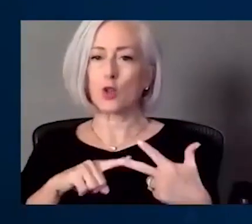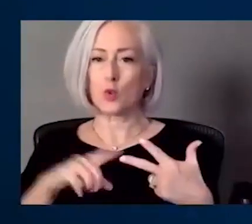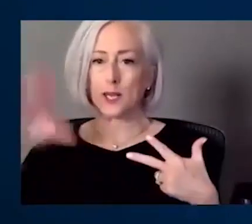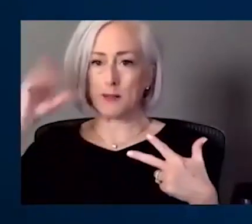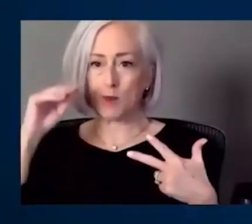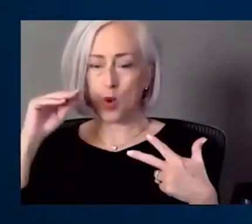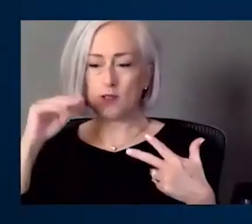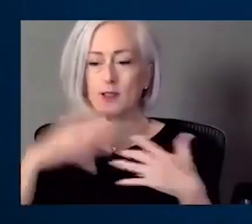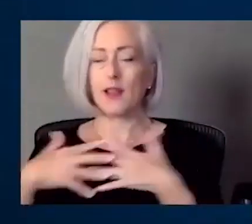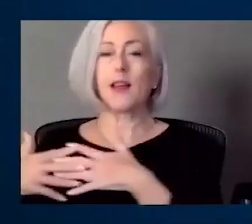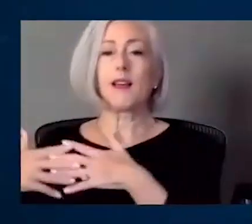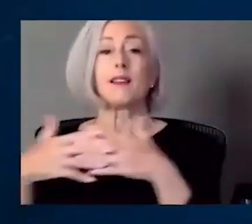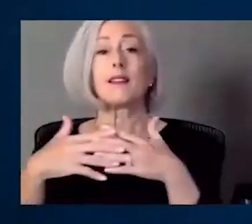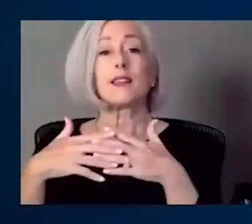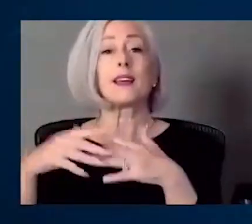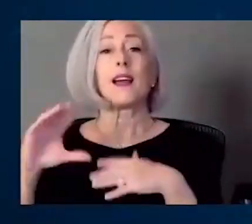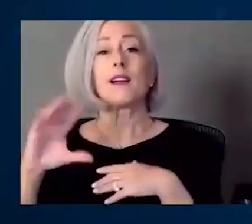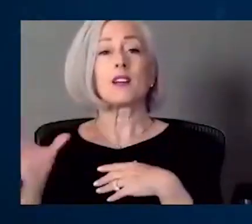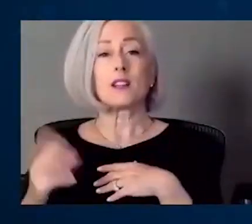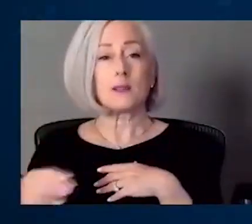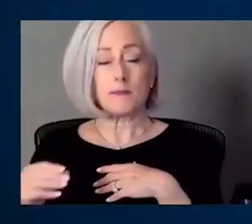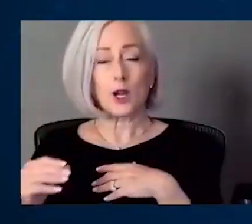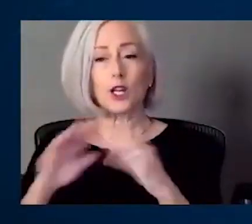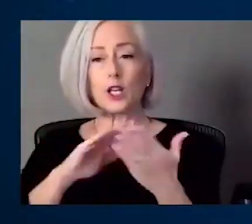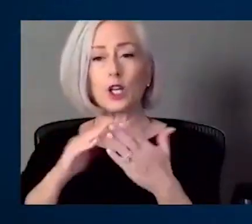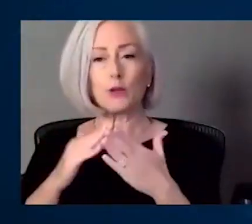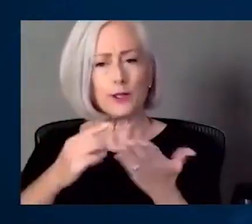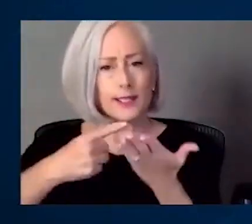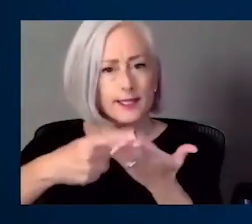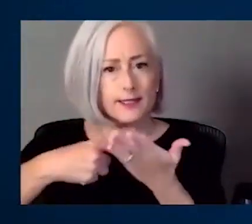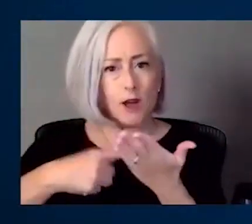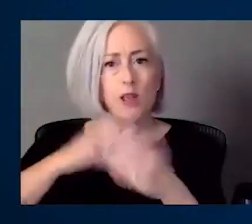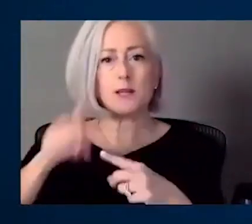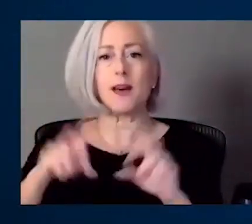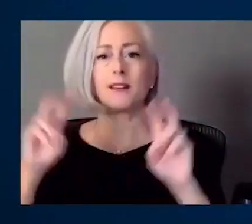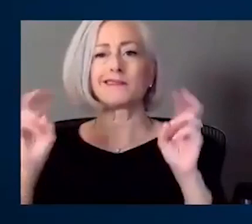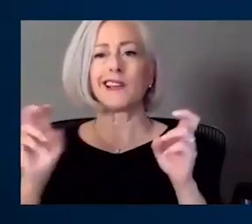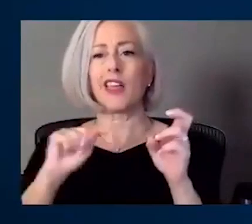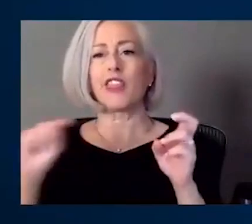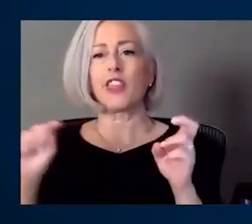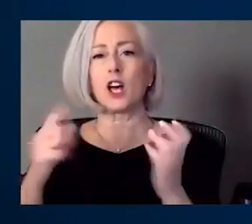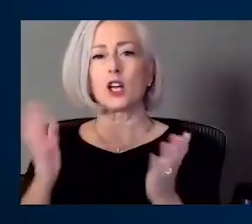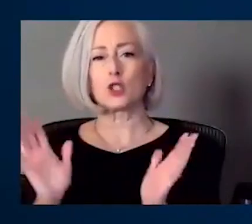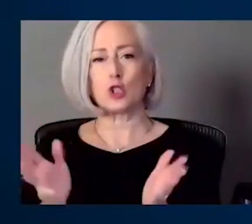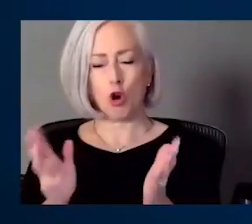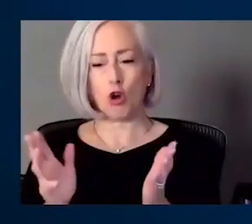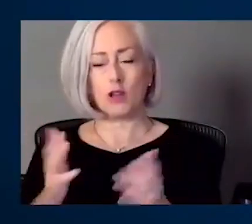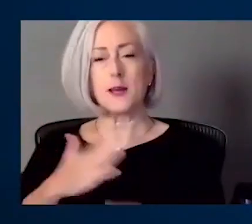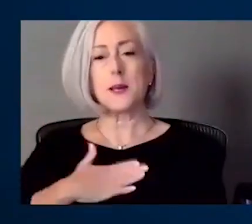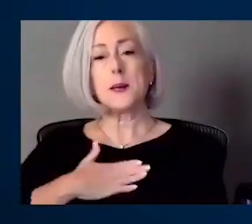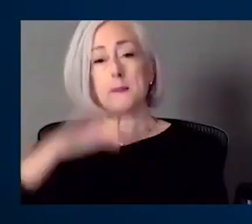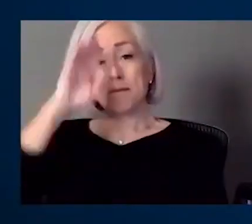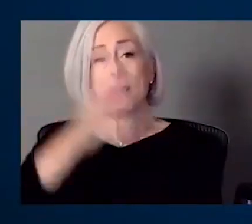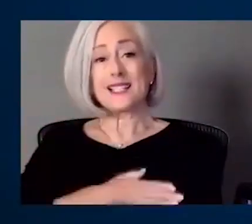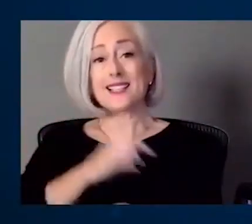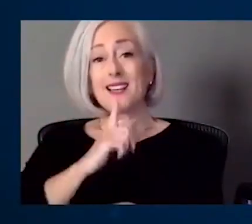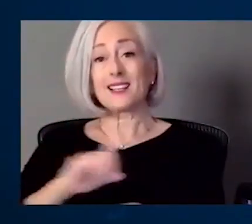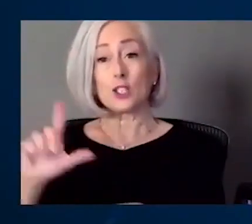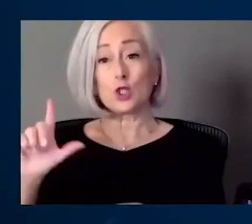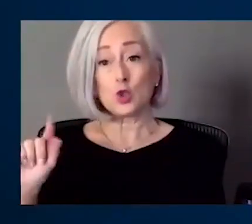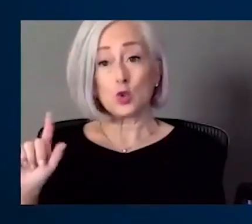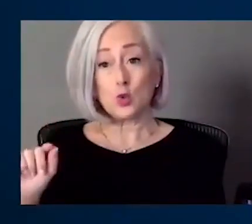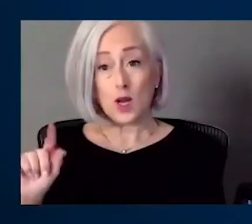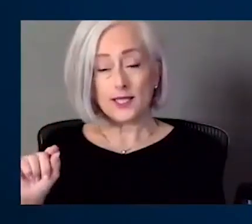talk. We've had an incident with my, he's now 20-year-old who's plays football at Kansas State, pre-med